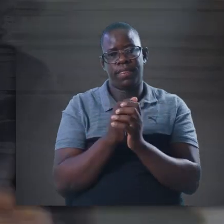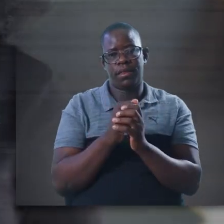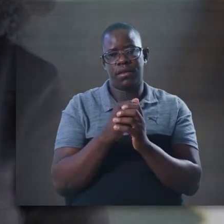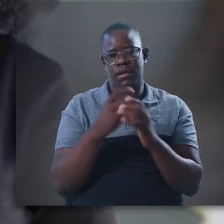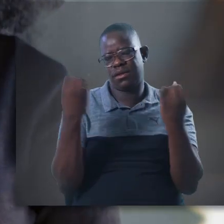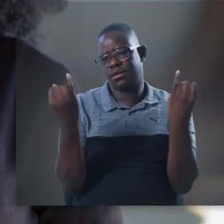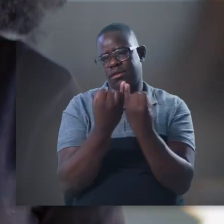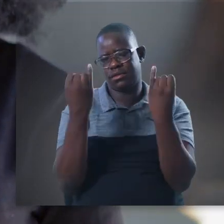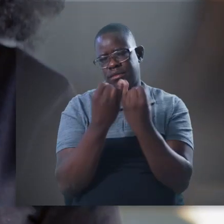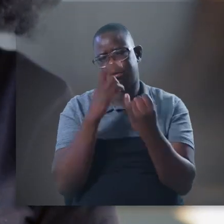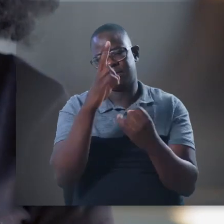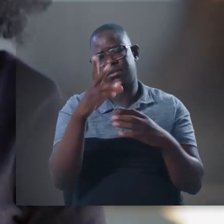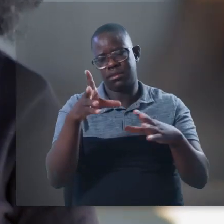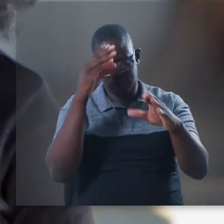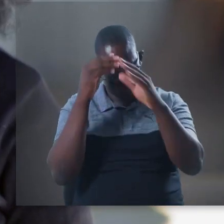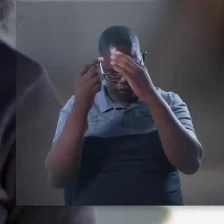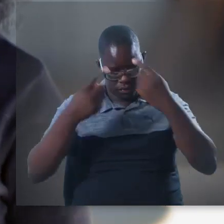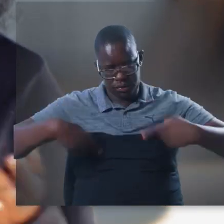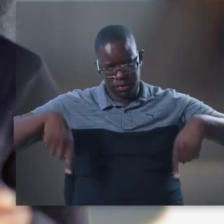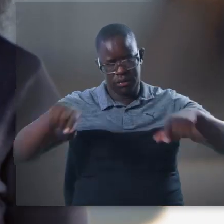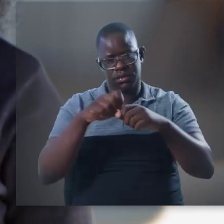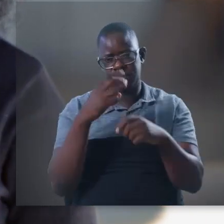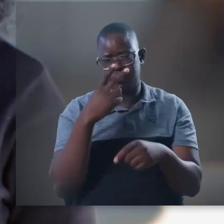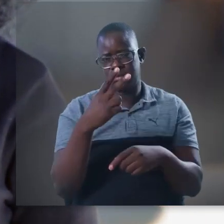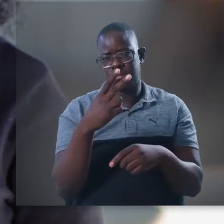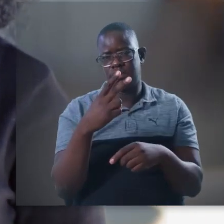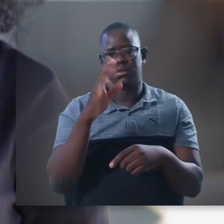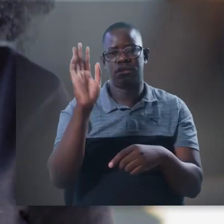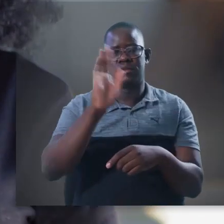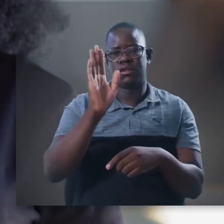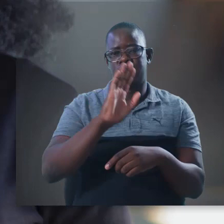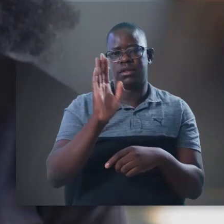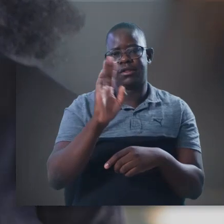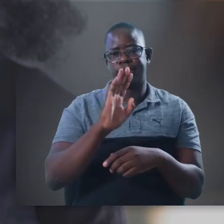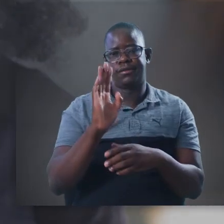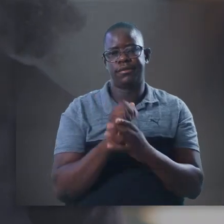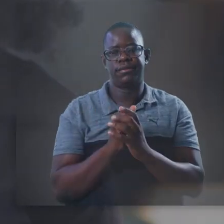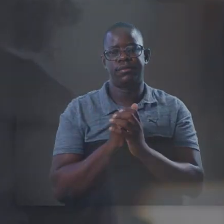I hope you enjoyed watching and learning with us See you again soon Bye-bye